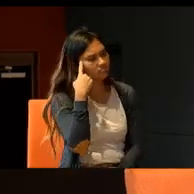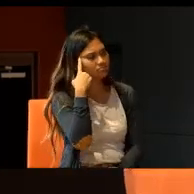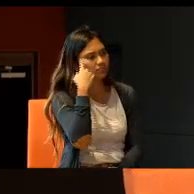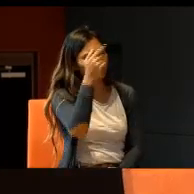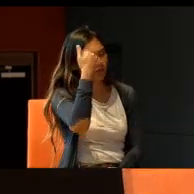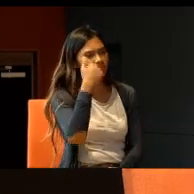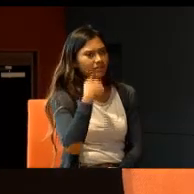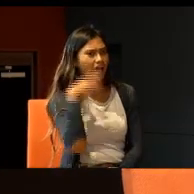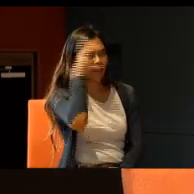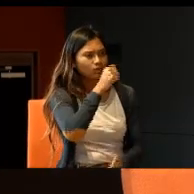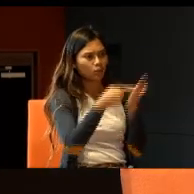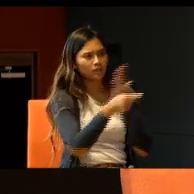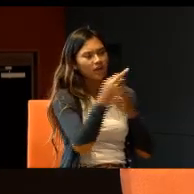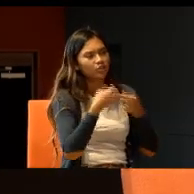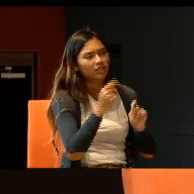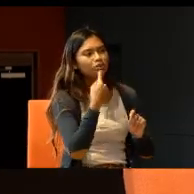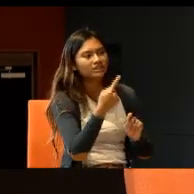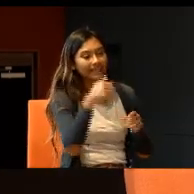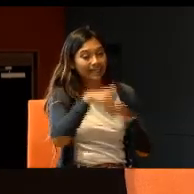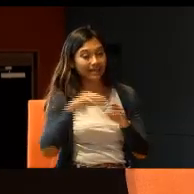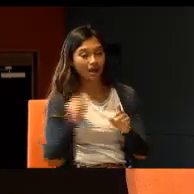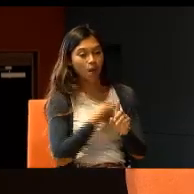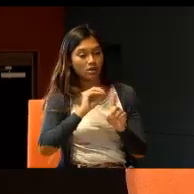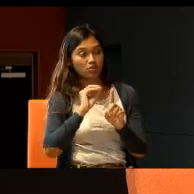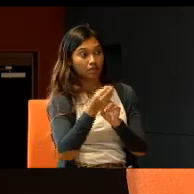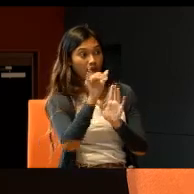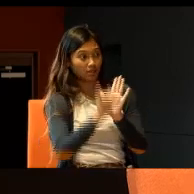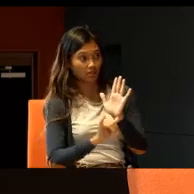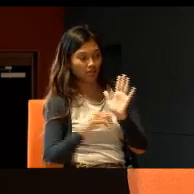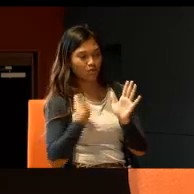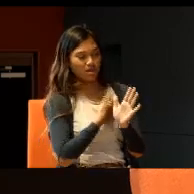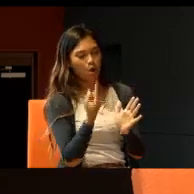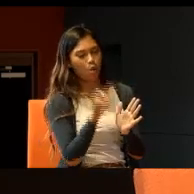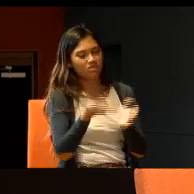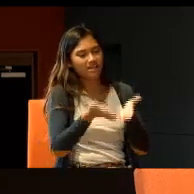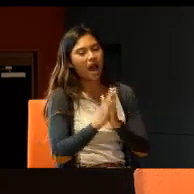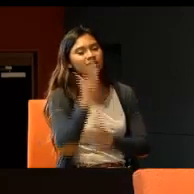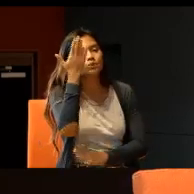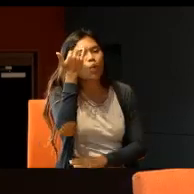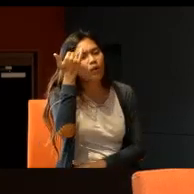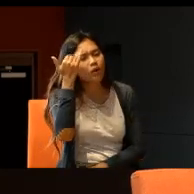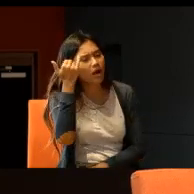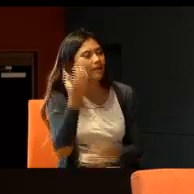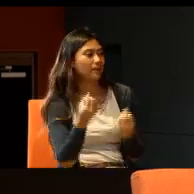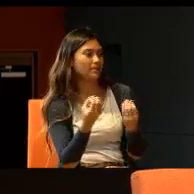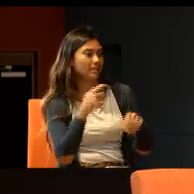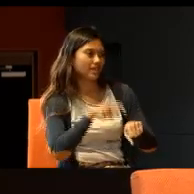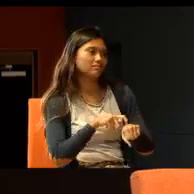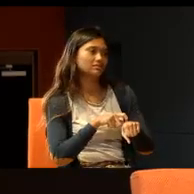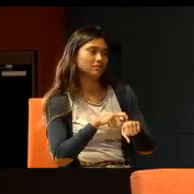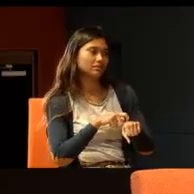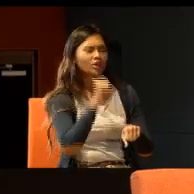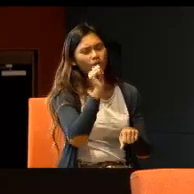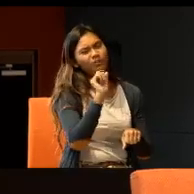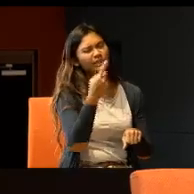I guess what you are trying to say is, in our society, we often ask why a lot more times. Maybe not just